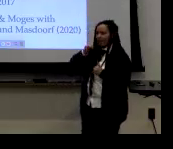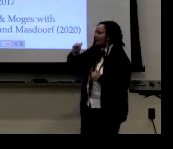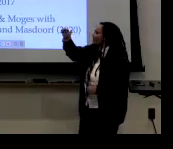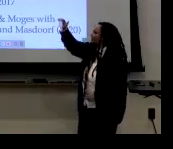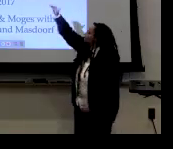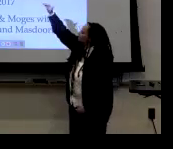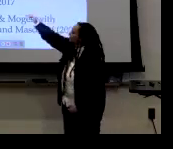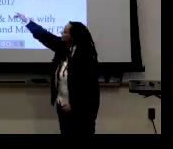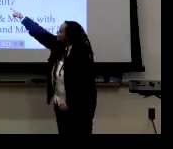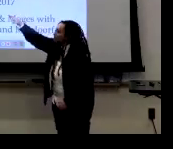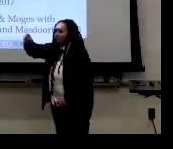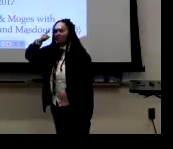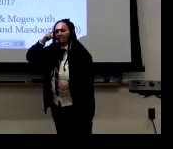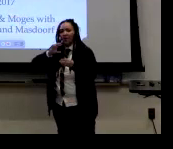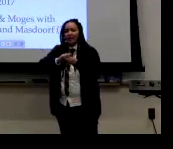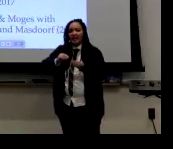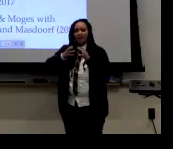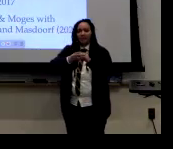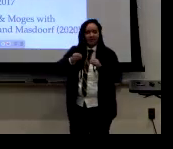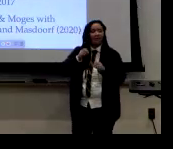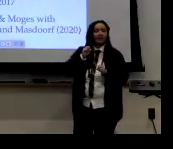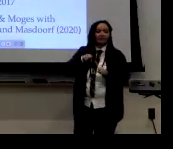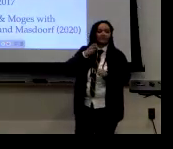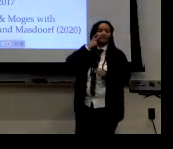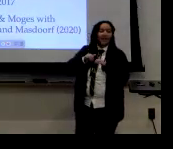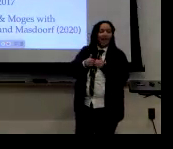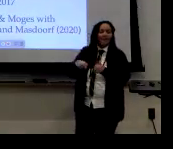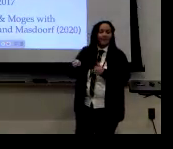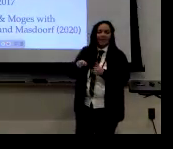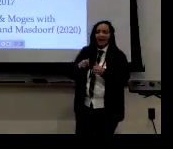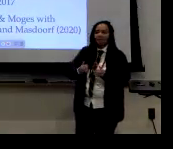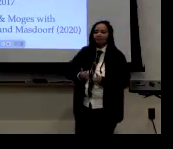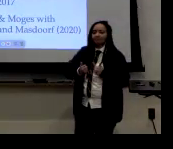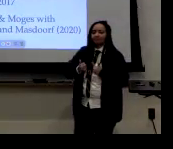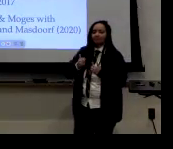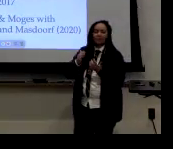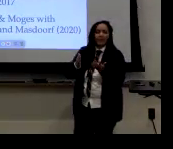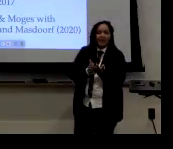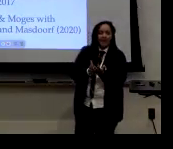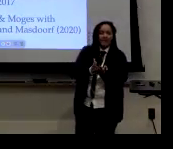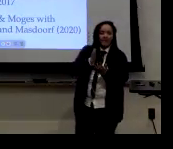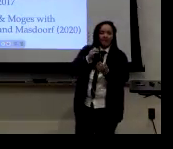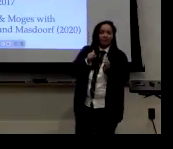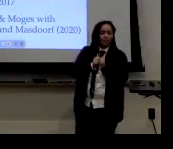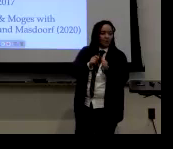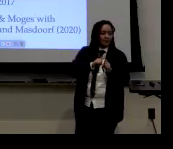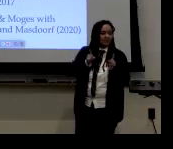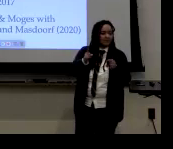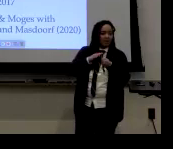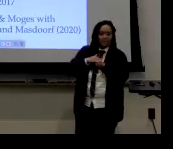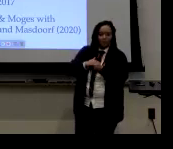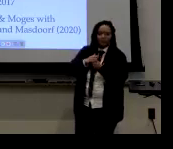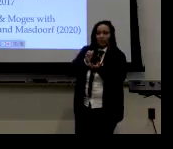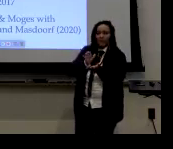And so this kind of is more broad than just the lexical. You have to think outside the